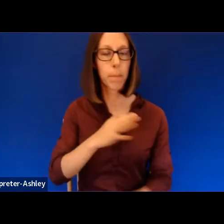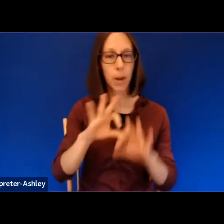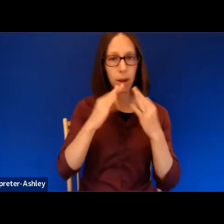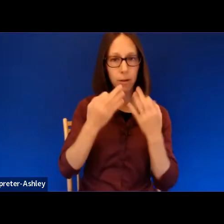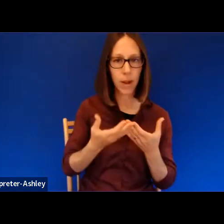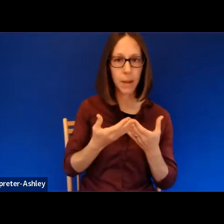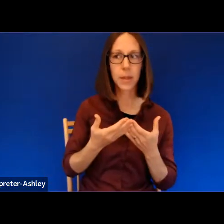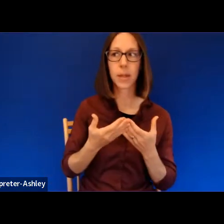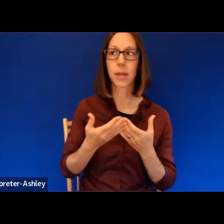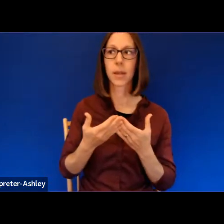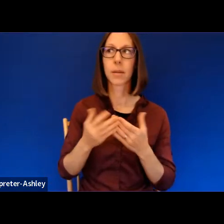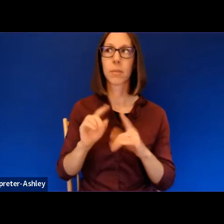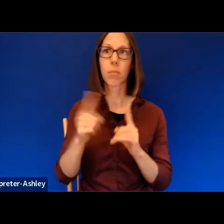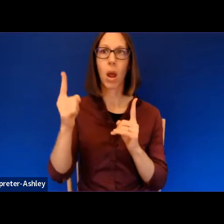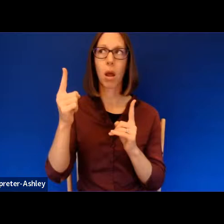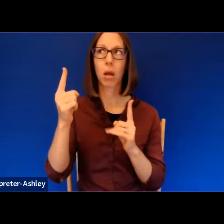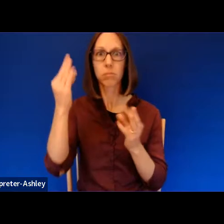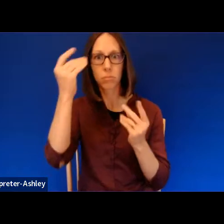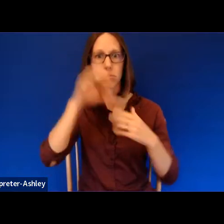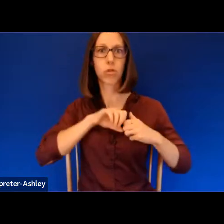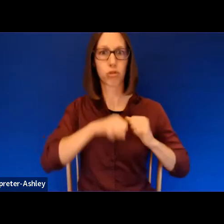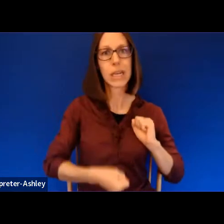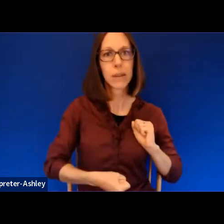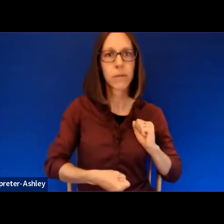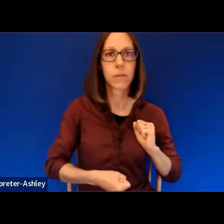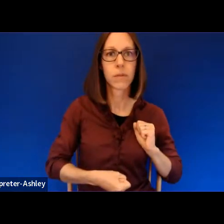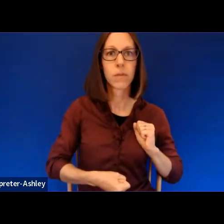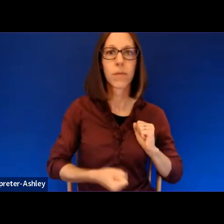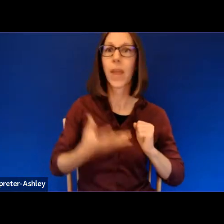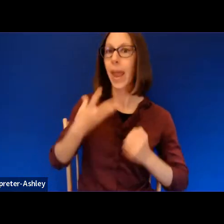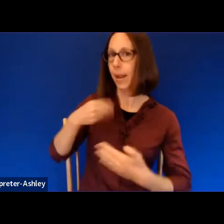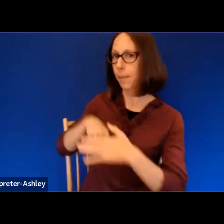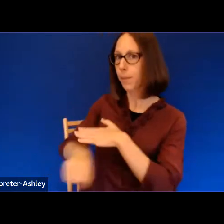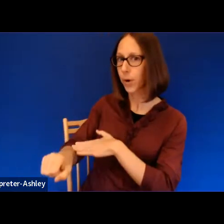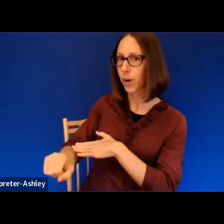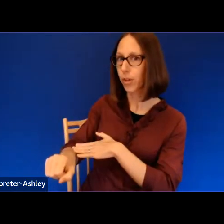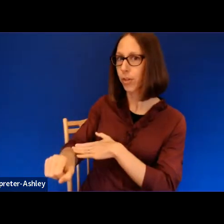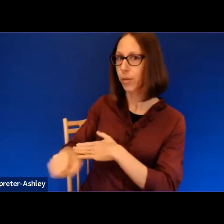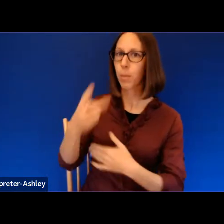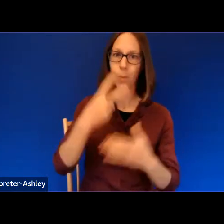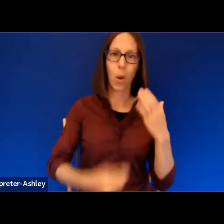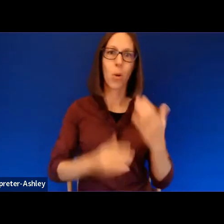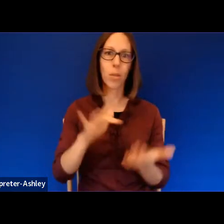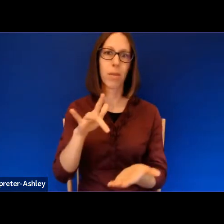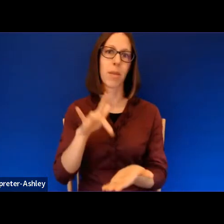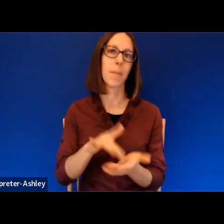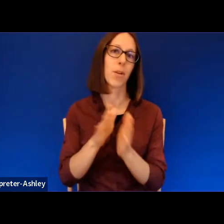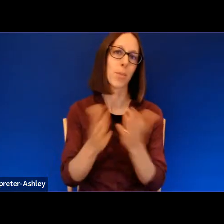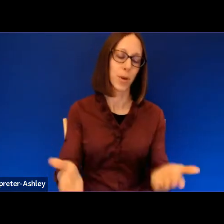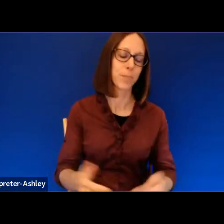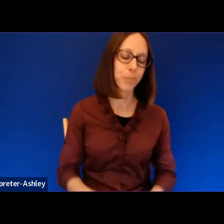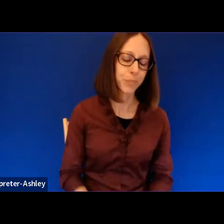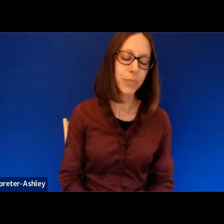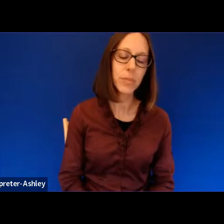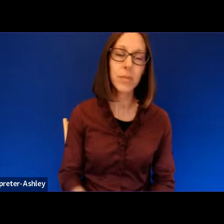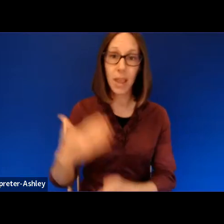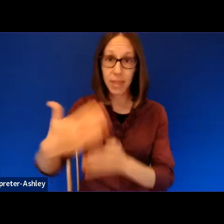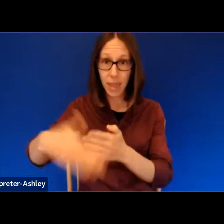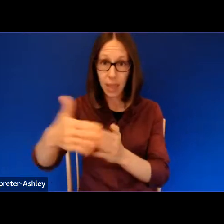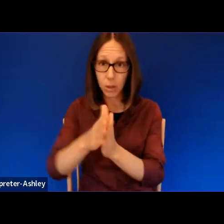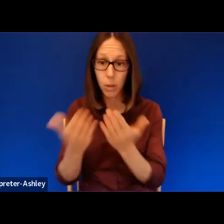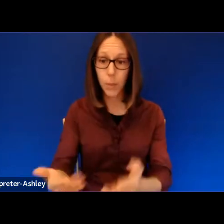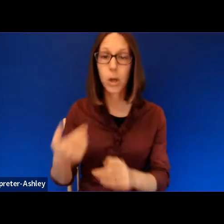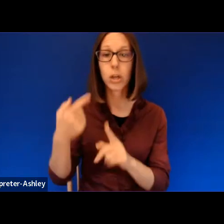thinking about grief for all of us, as well as birth, which appears in the middle of the book. But this is from the end. It's called The Mission.